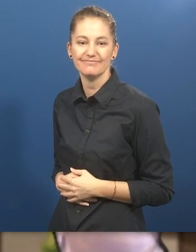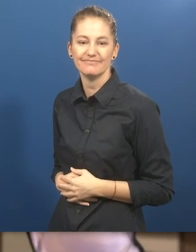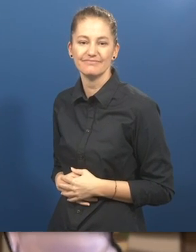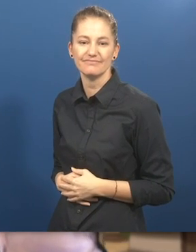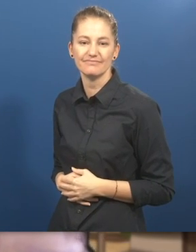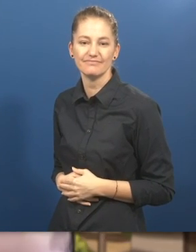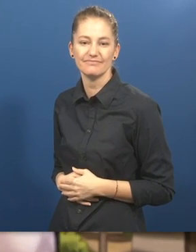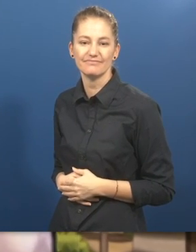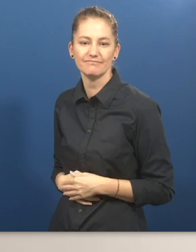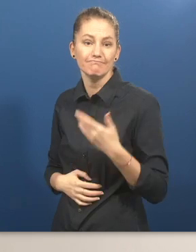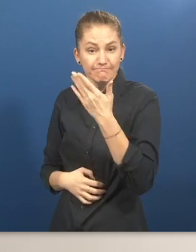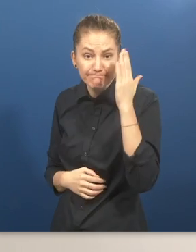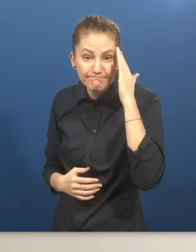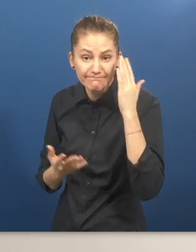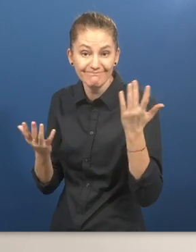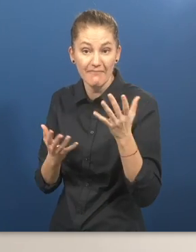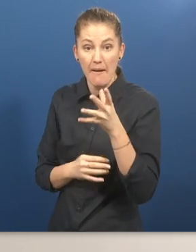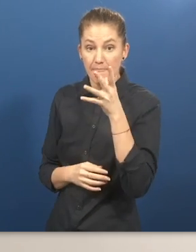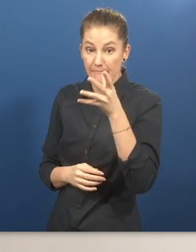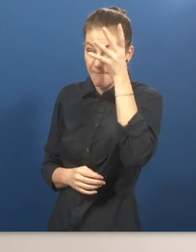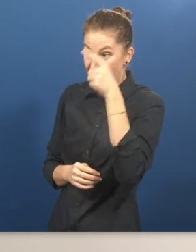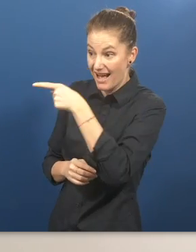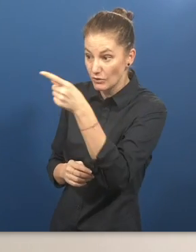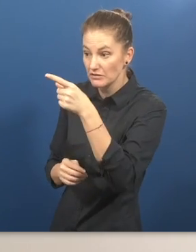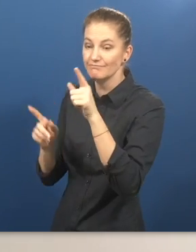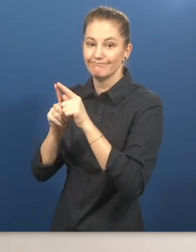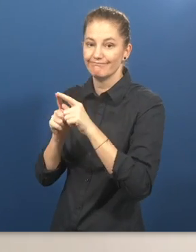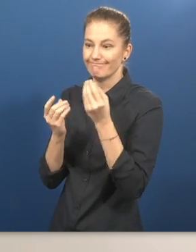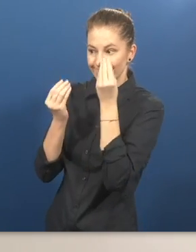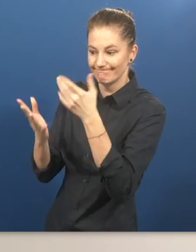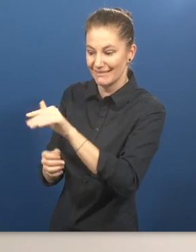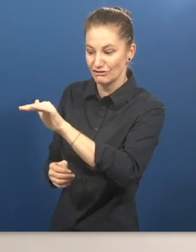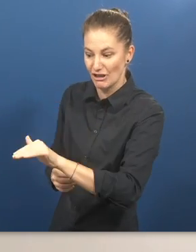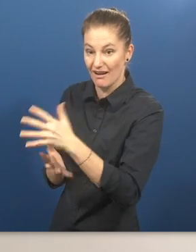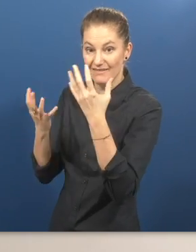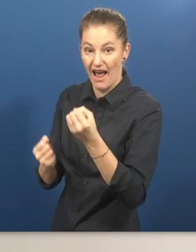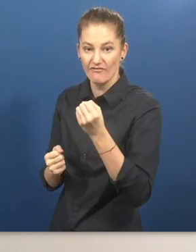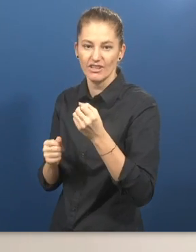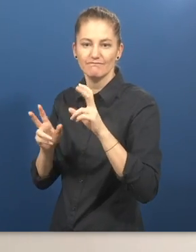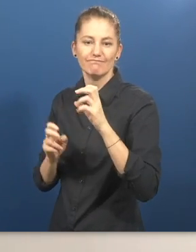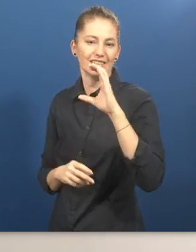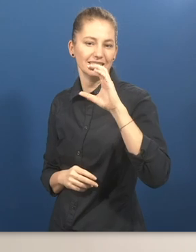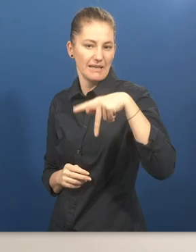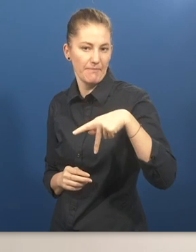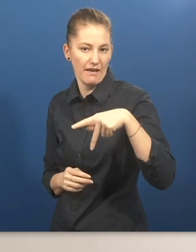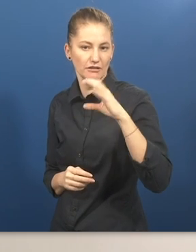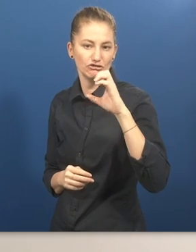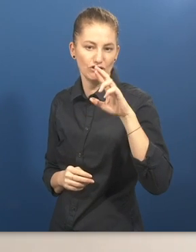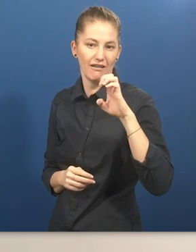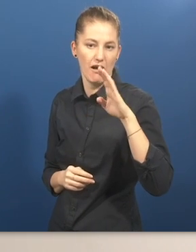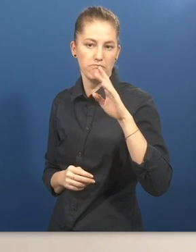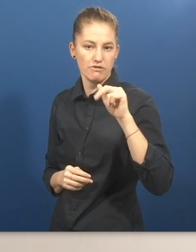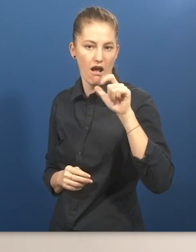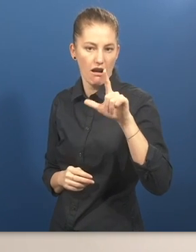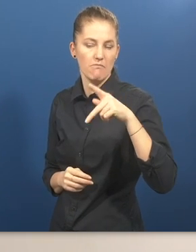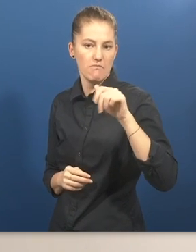Cerebral Palsy. You know, when parents get their diagnosis of Cerebral